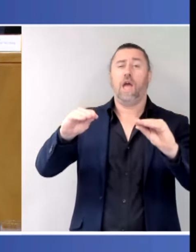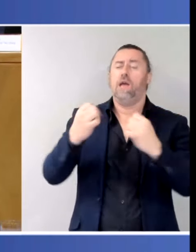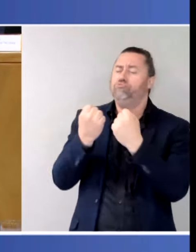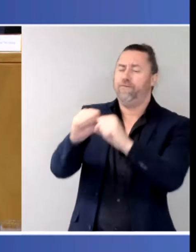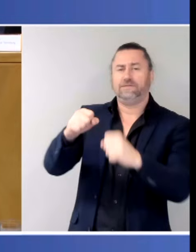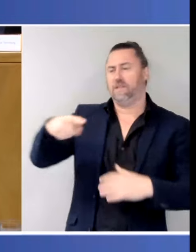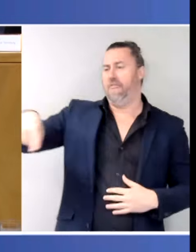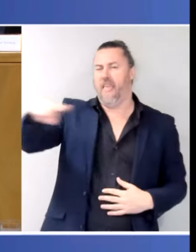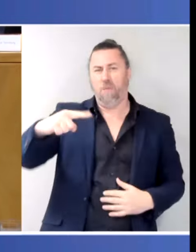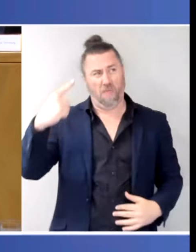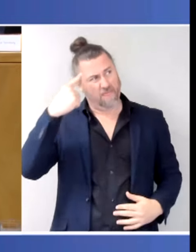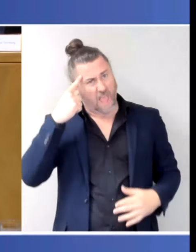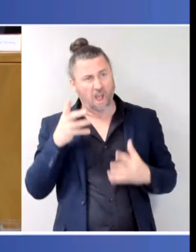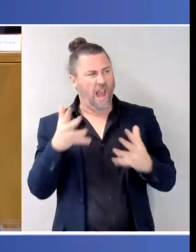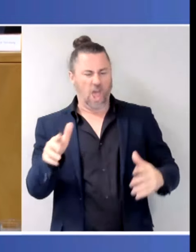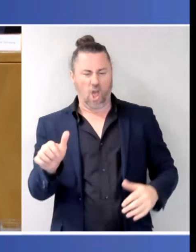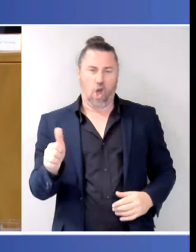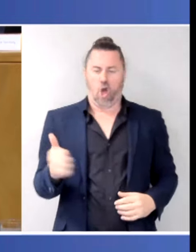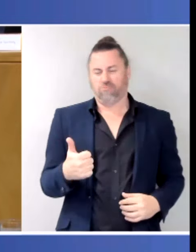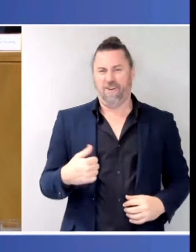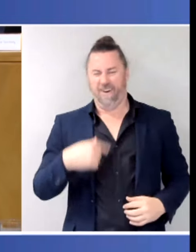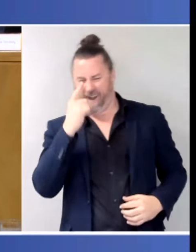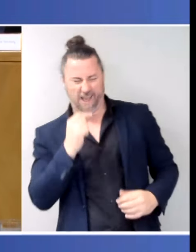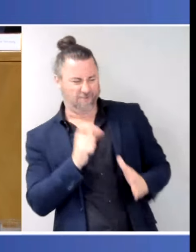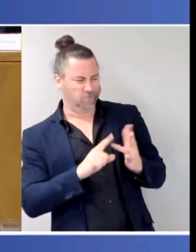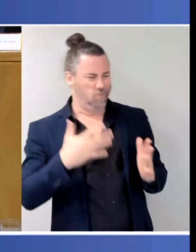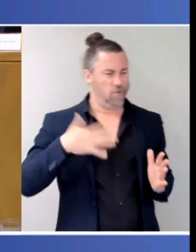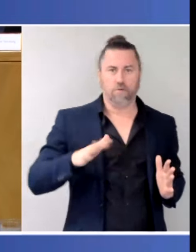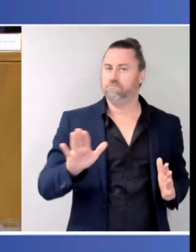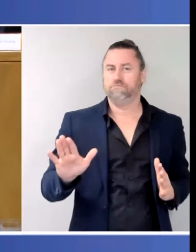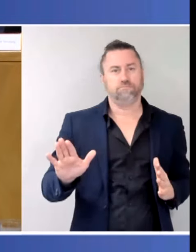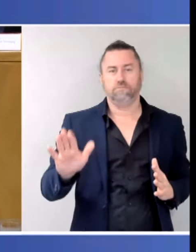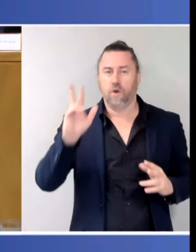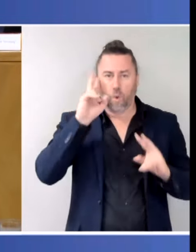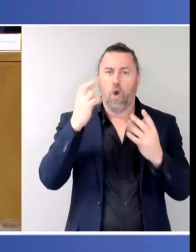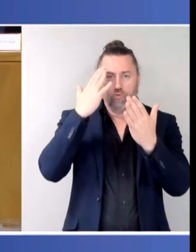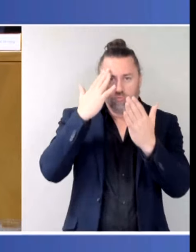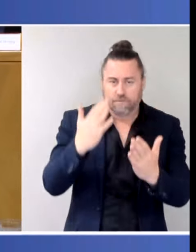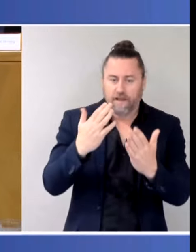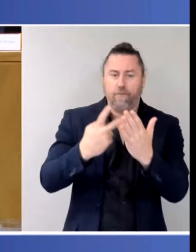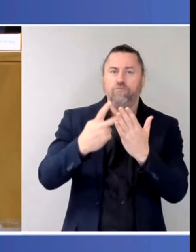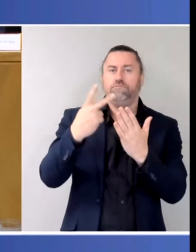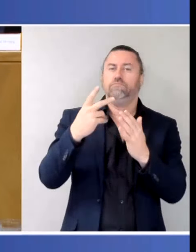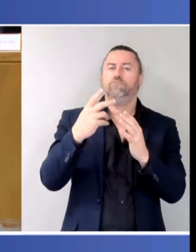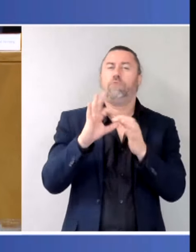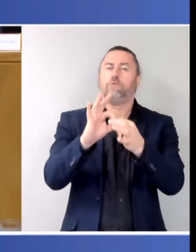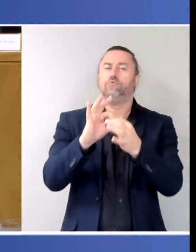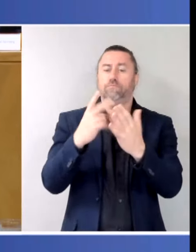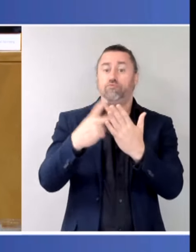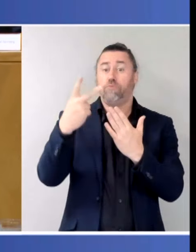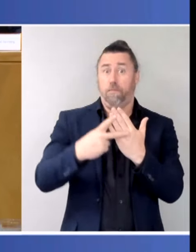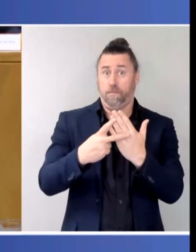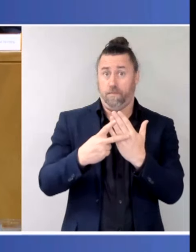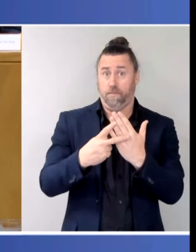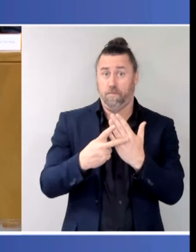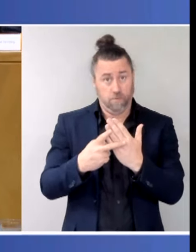it starts. And that is why our programs like our Respectful Relationships program, that we have now rolled out to every school